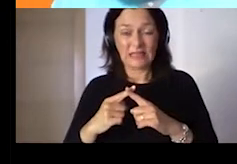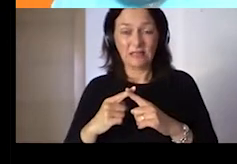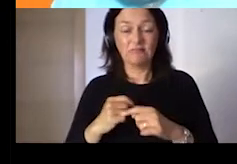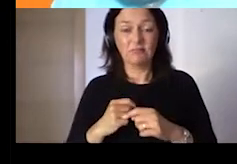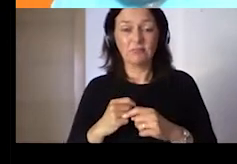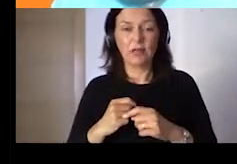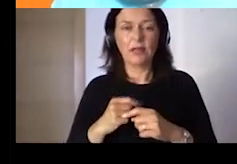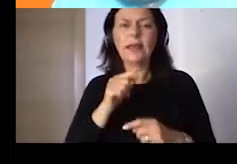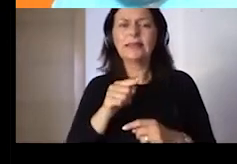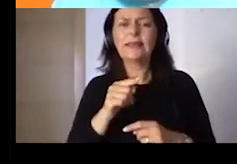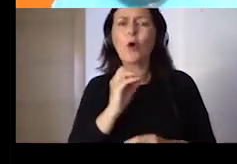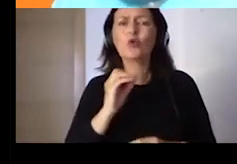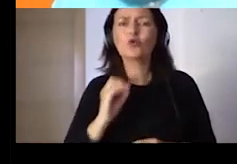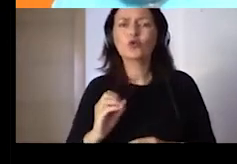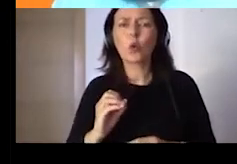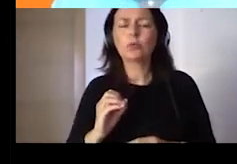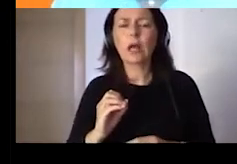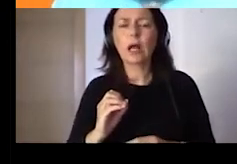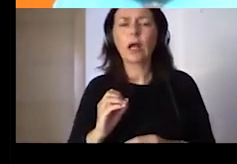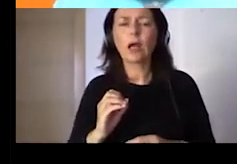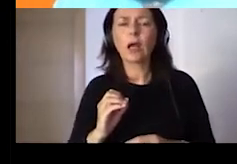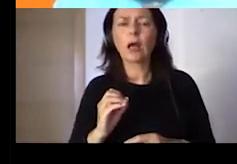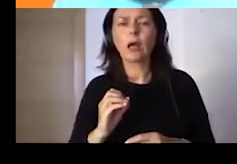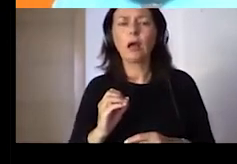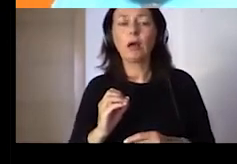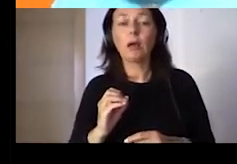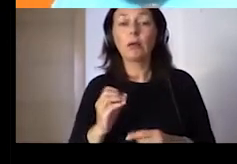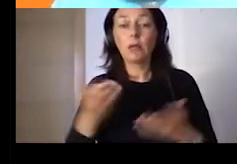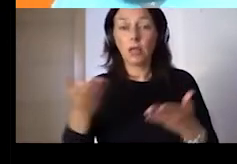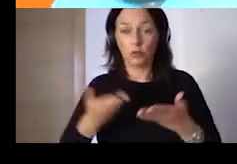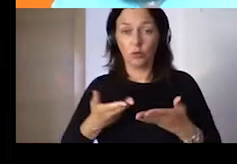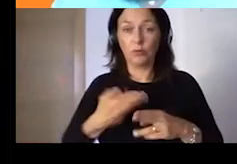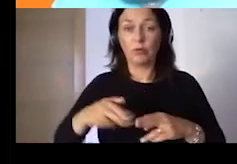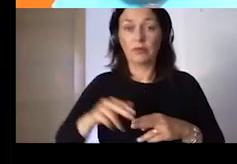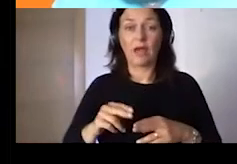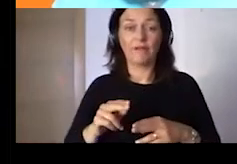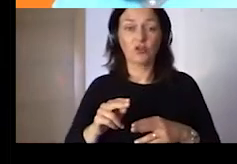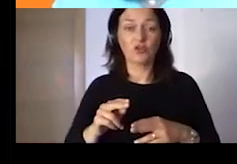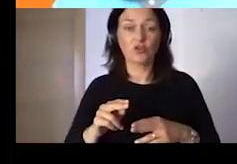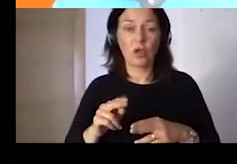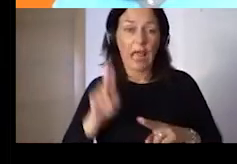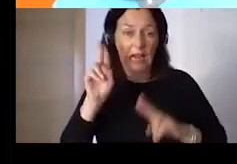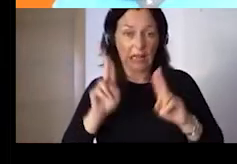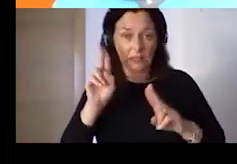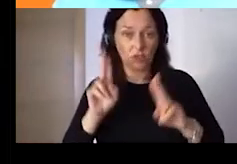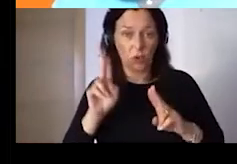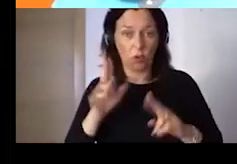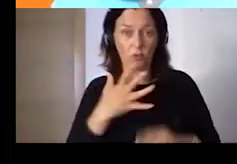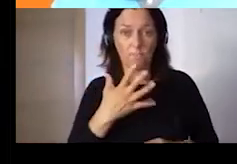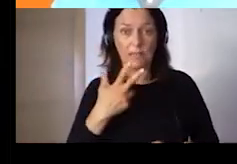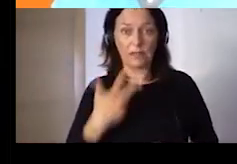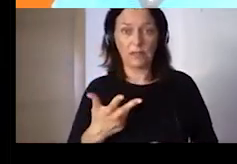rated 35.3 two years ago, now decreased of 10 percentage points.